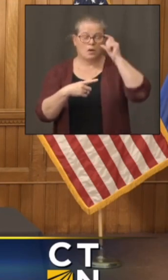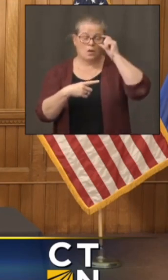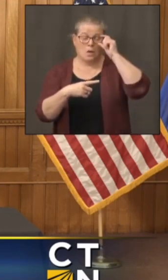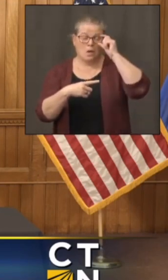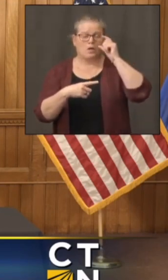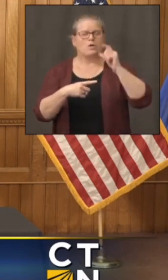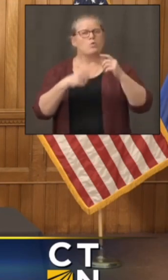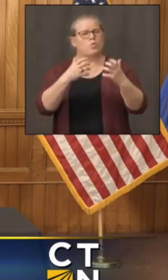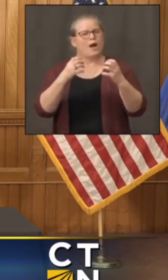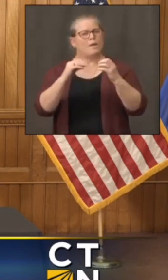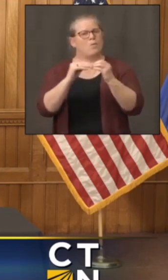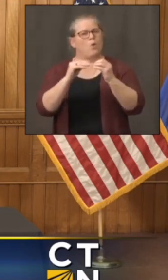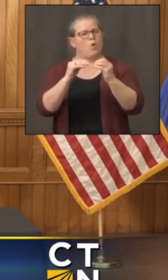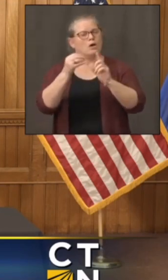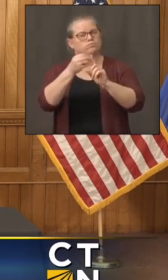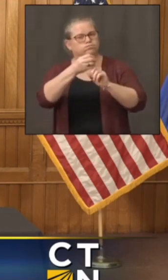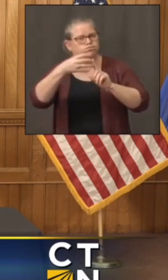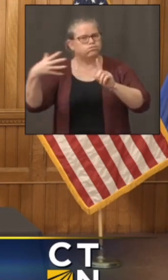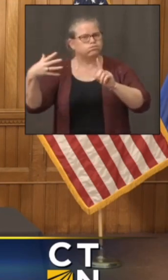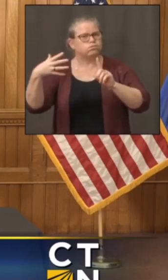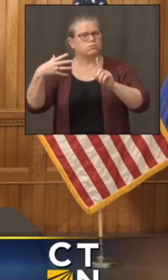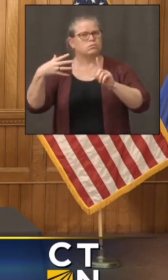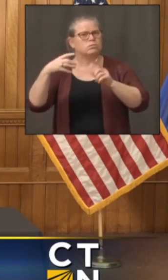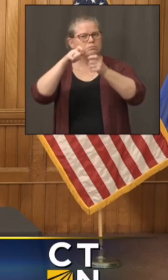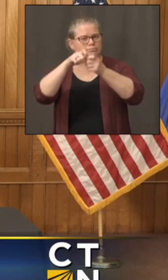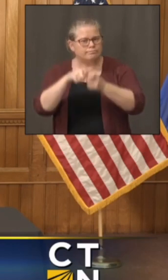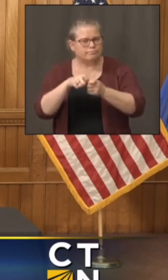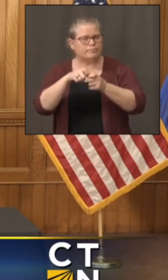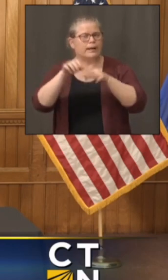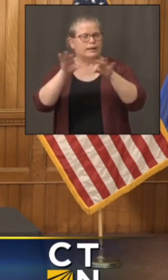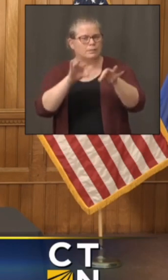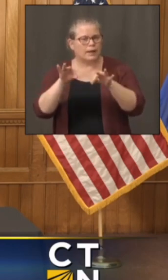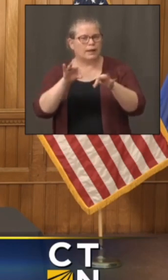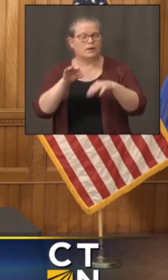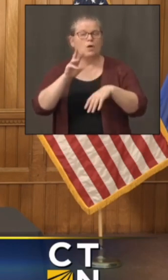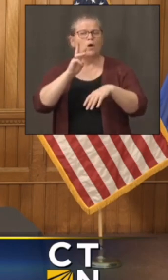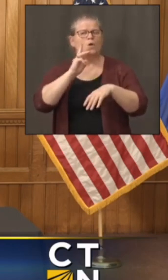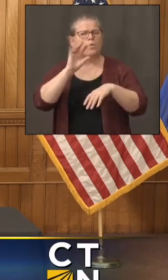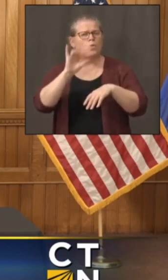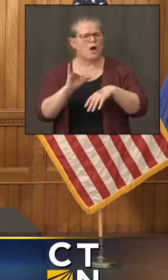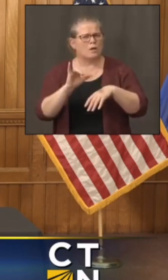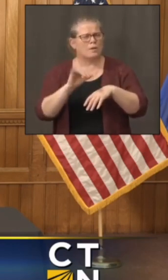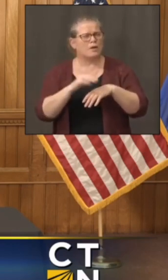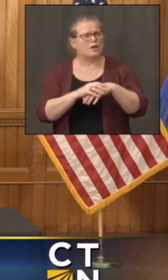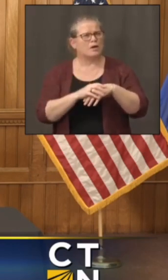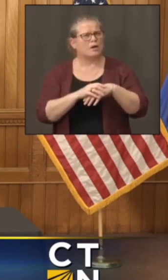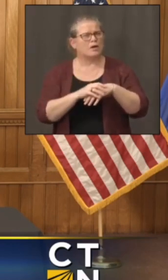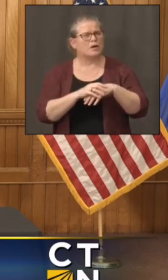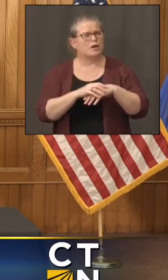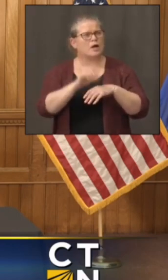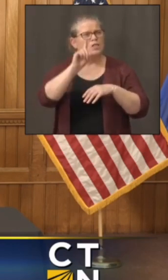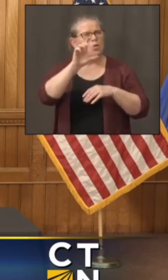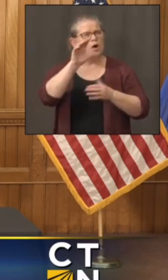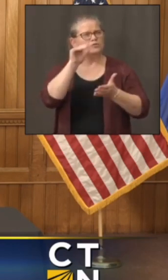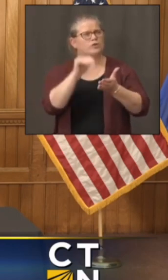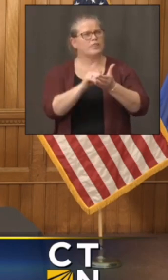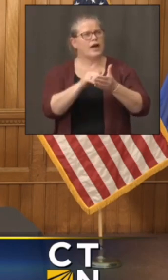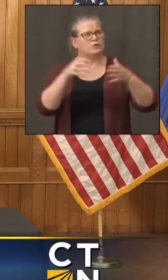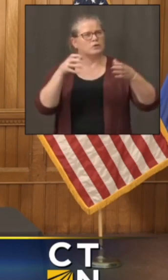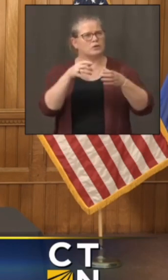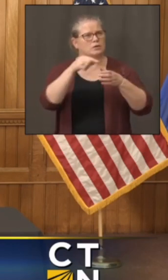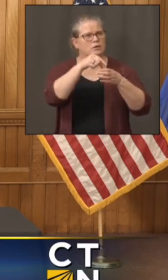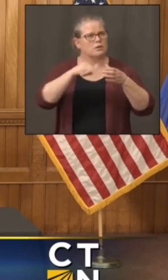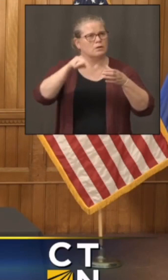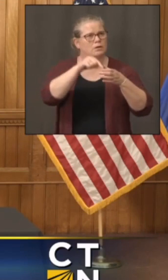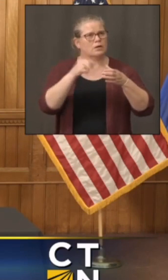Waterbury was near the 15 per 100,000 mark last week. I did not look up and I cannot look up right now